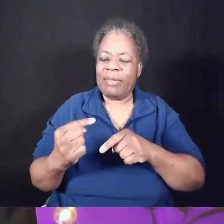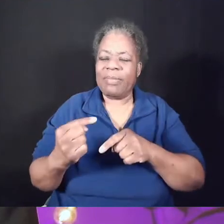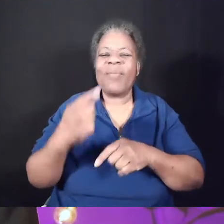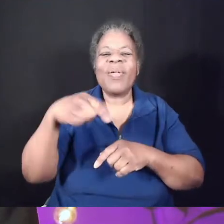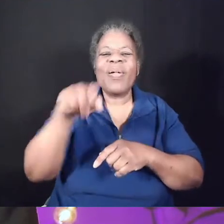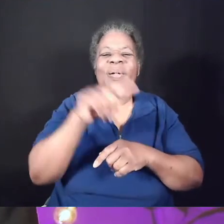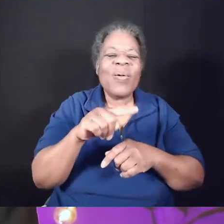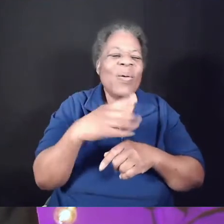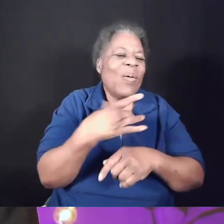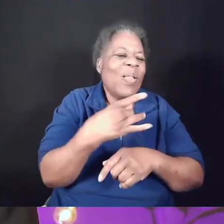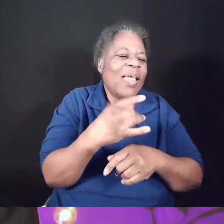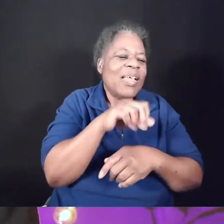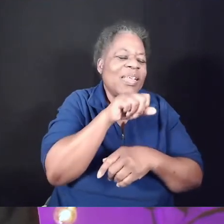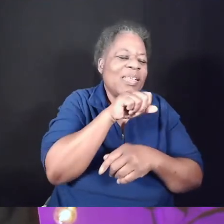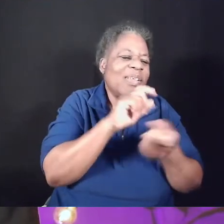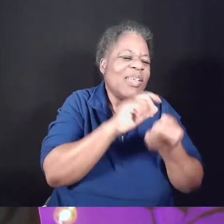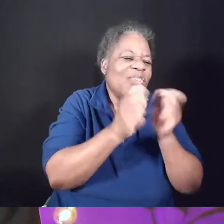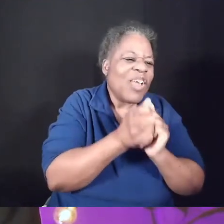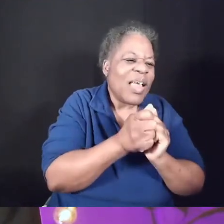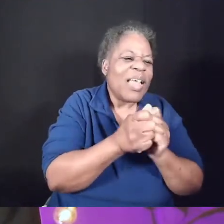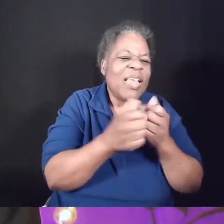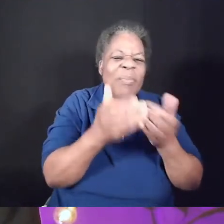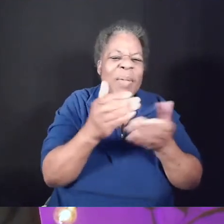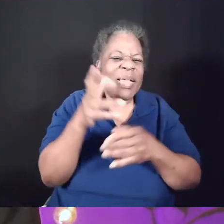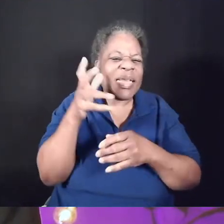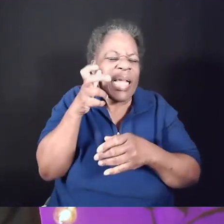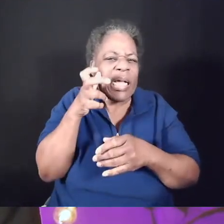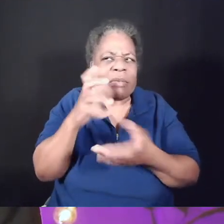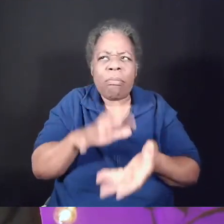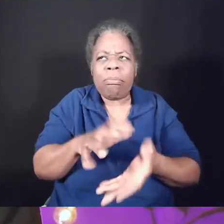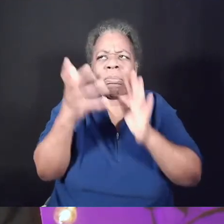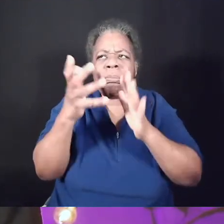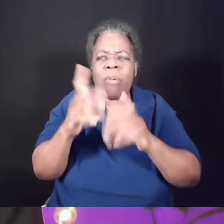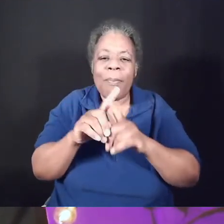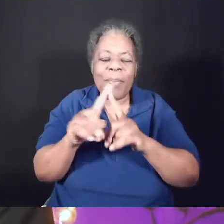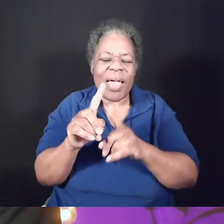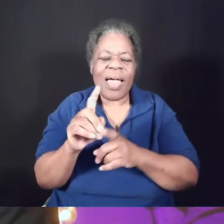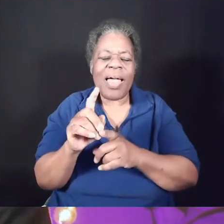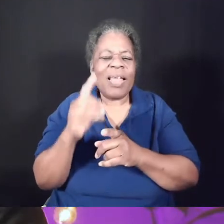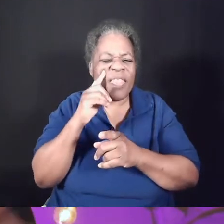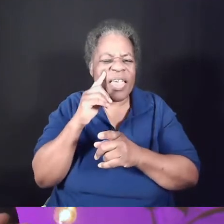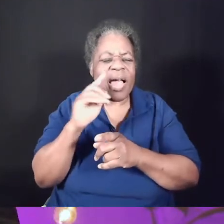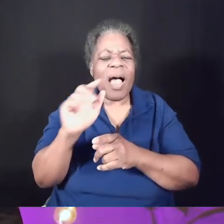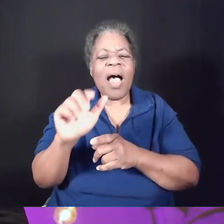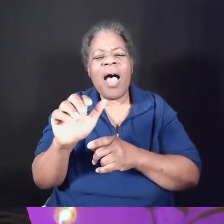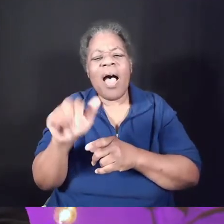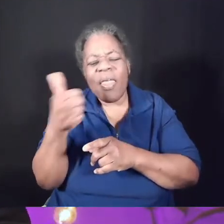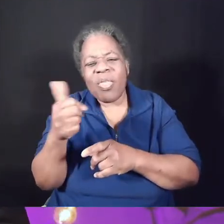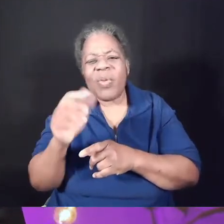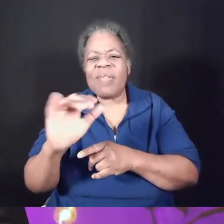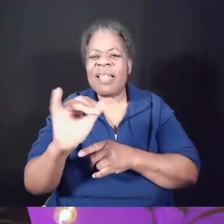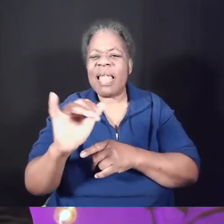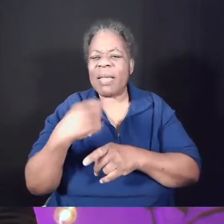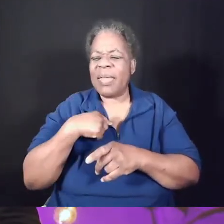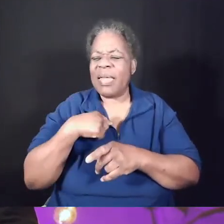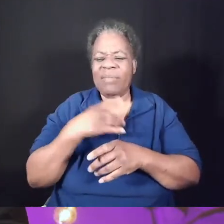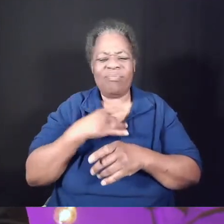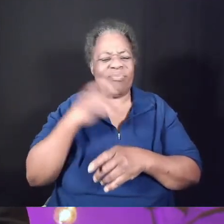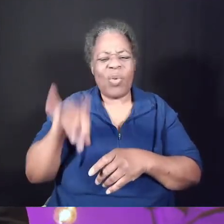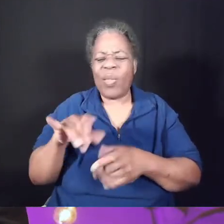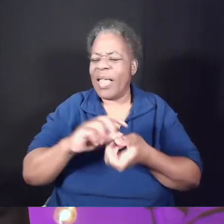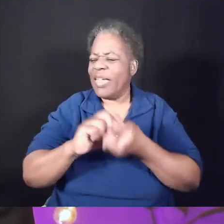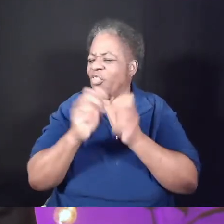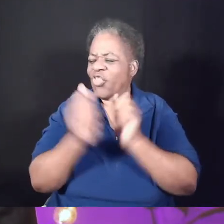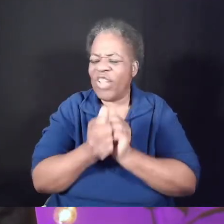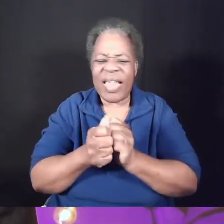might seem ridiculous. But I bet you there's others out there like me who dislike change and have never once in their entire life walked into their